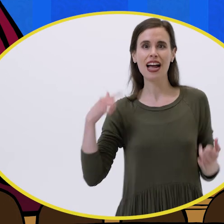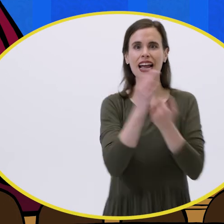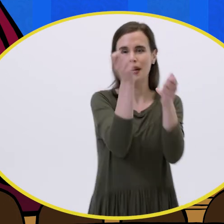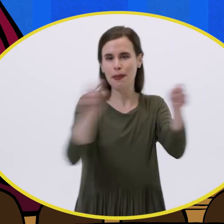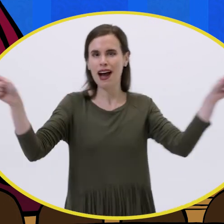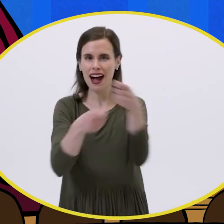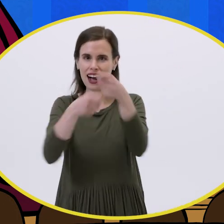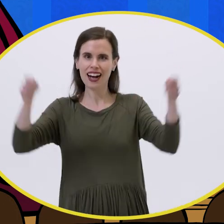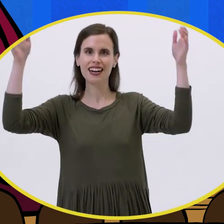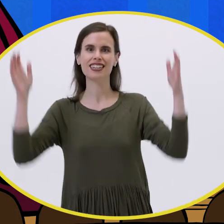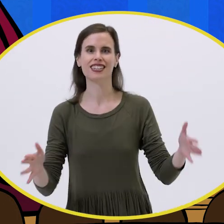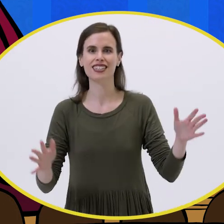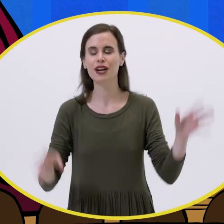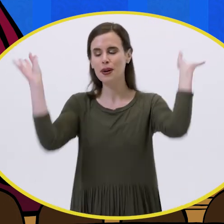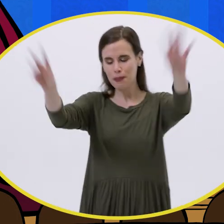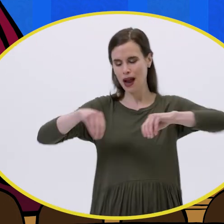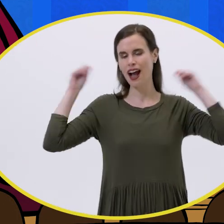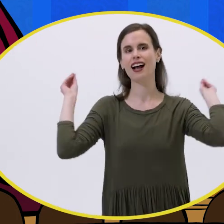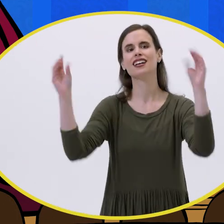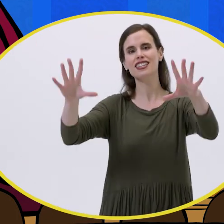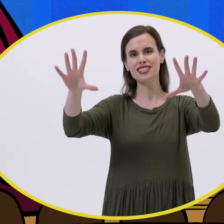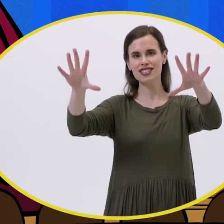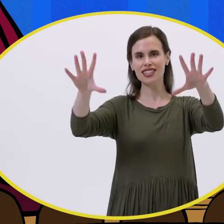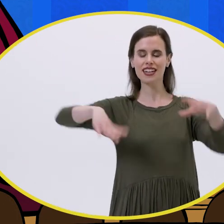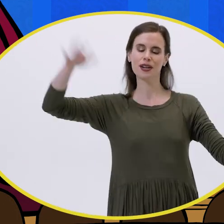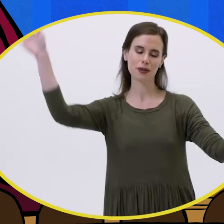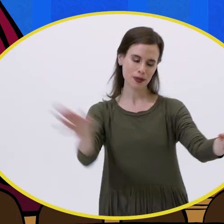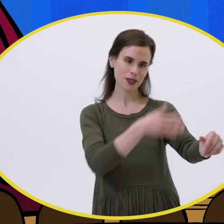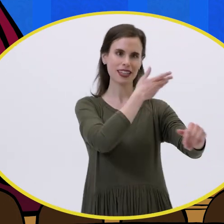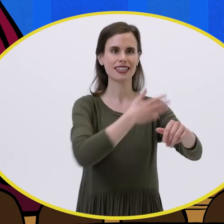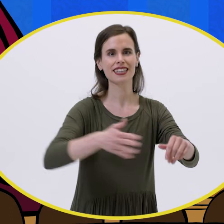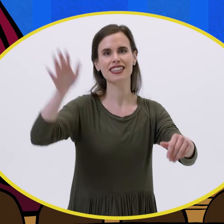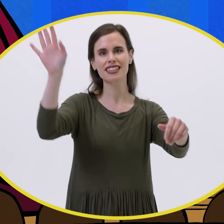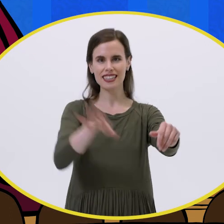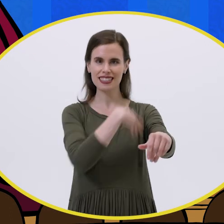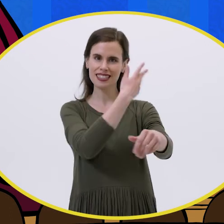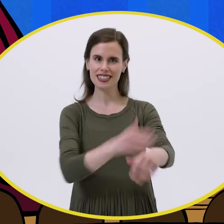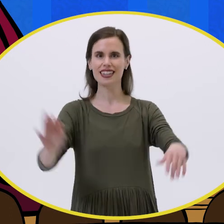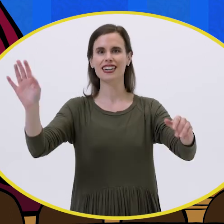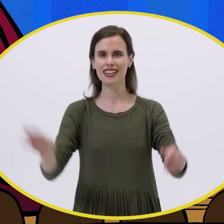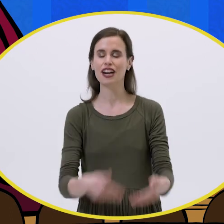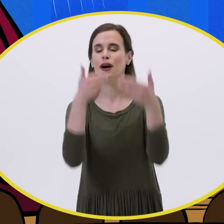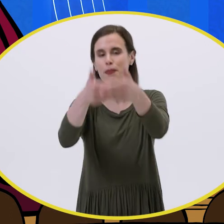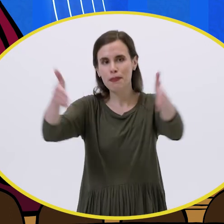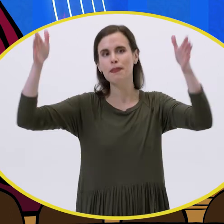It's Maestro's Magical Music.